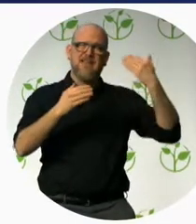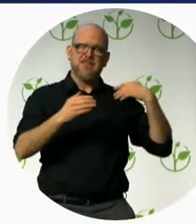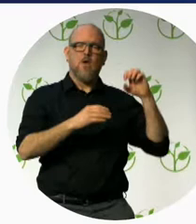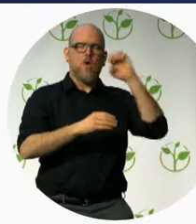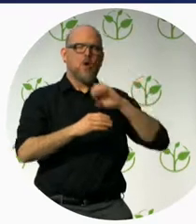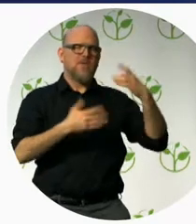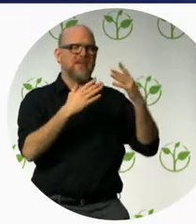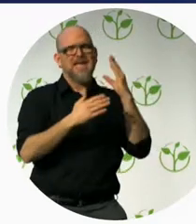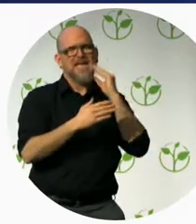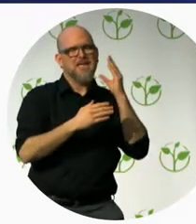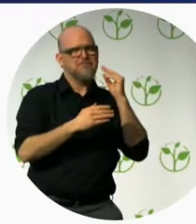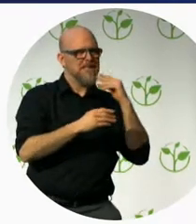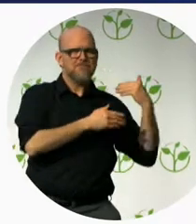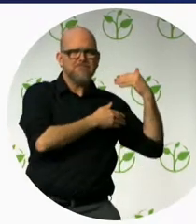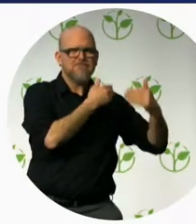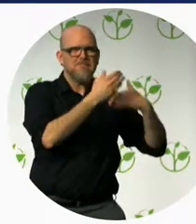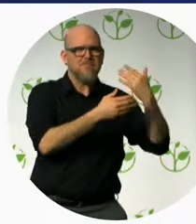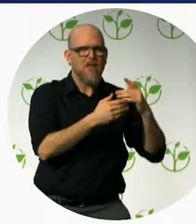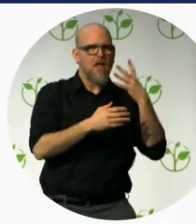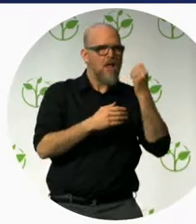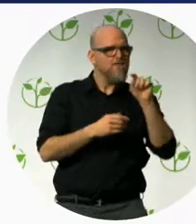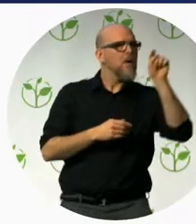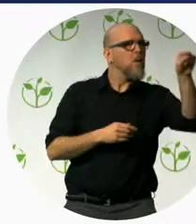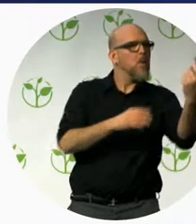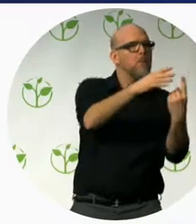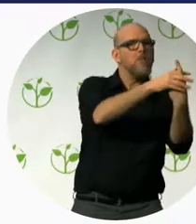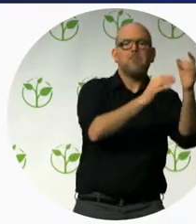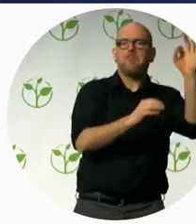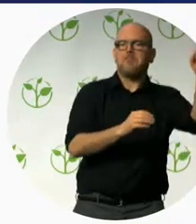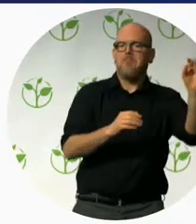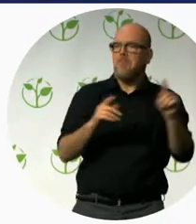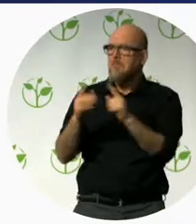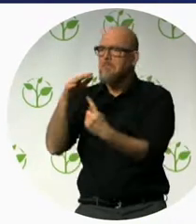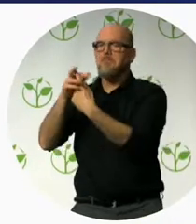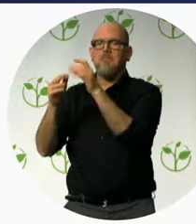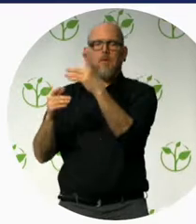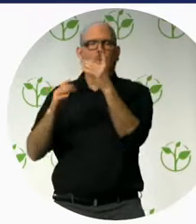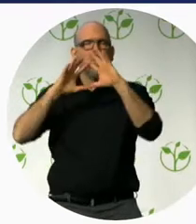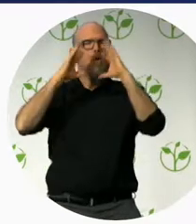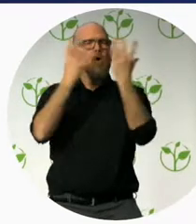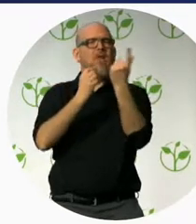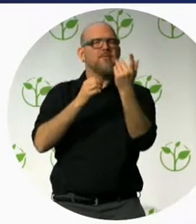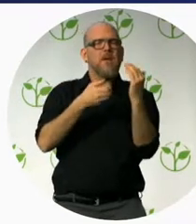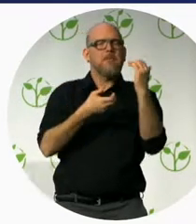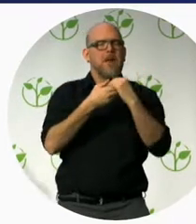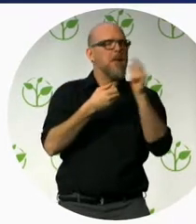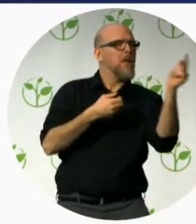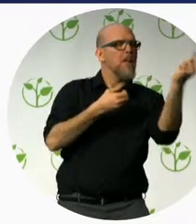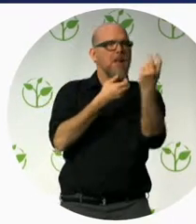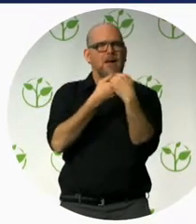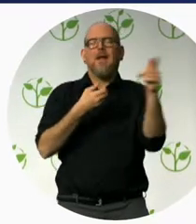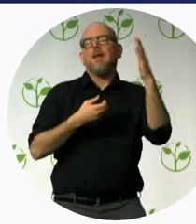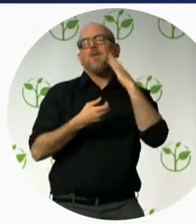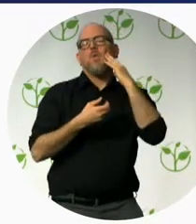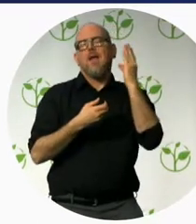around the world we have also members in other countries in all regions of the world. We're here in this session to